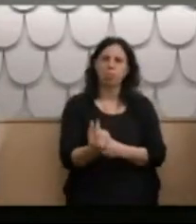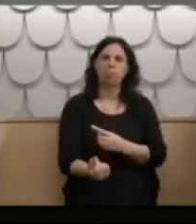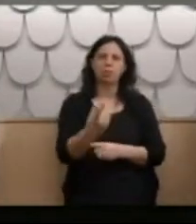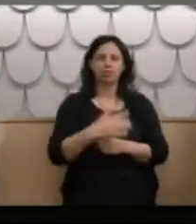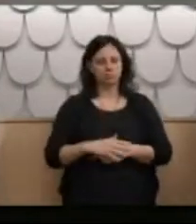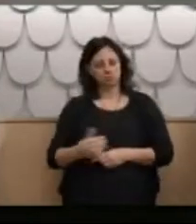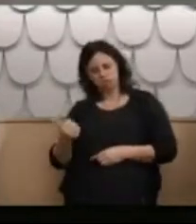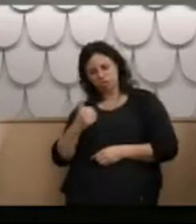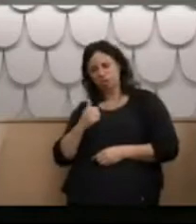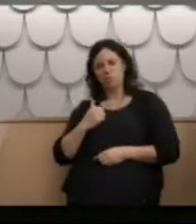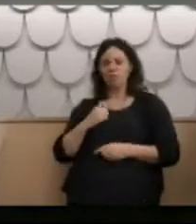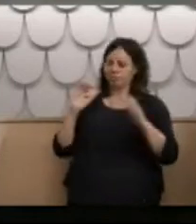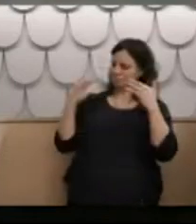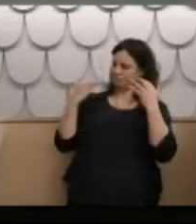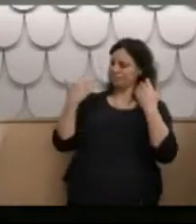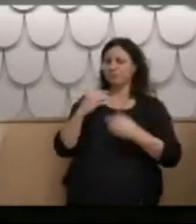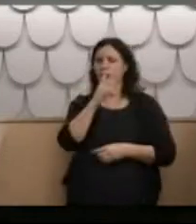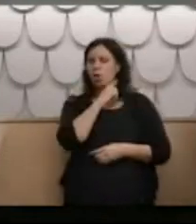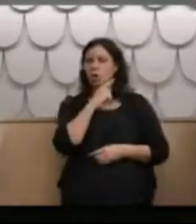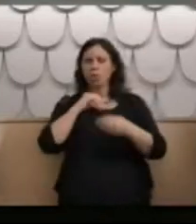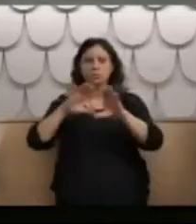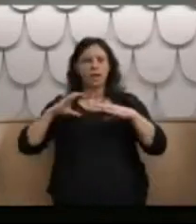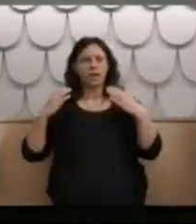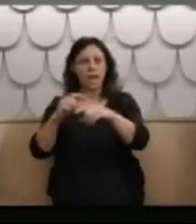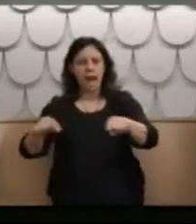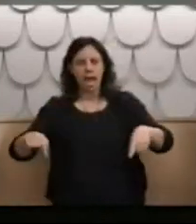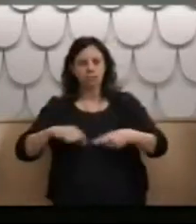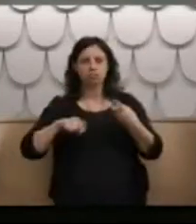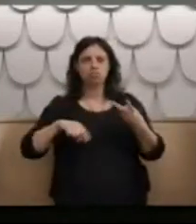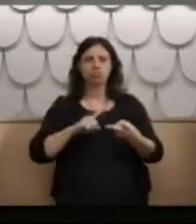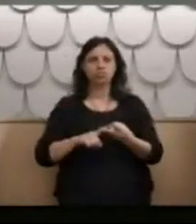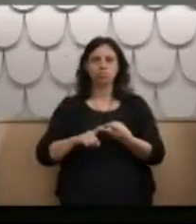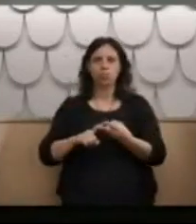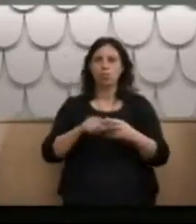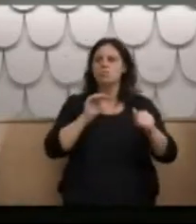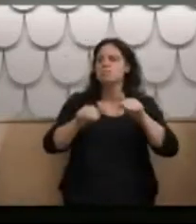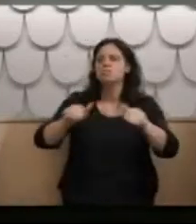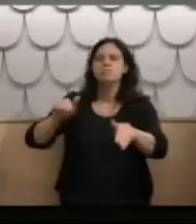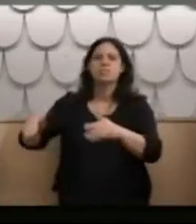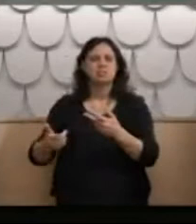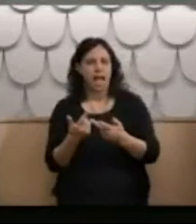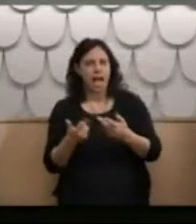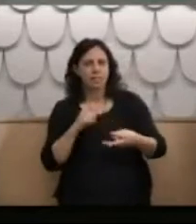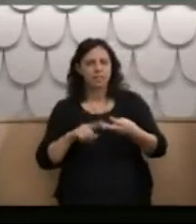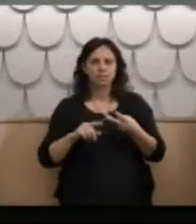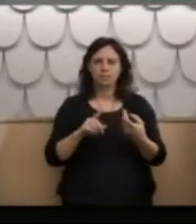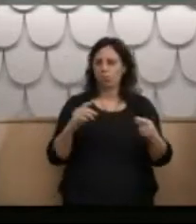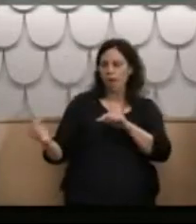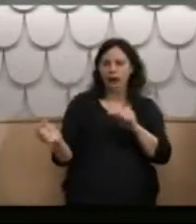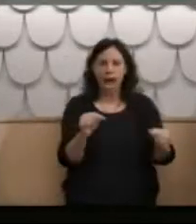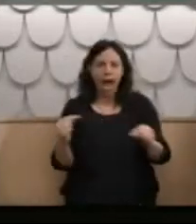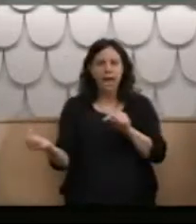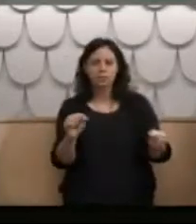girls in class, annoying others during work periods and extremely argumentative even when